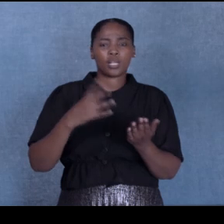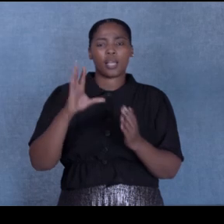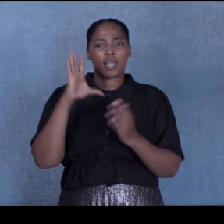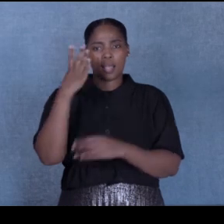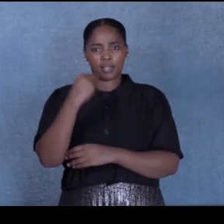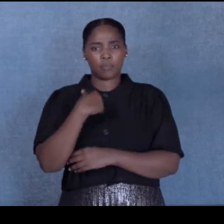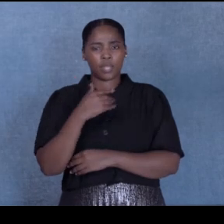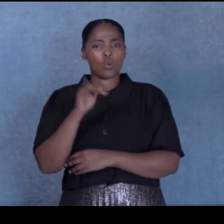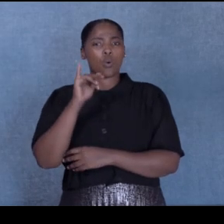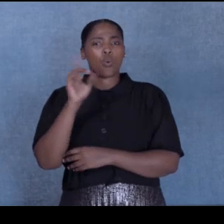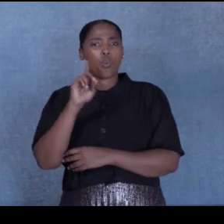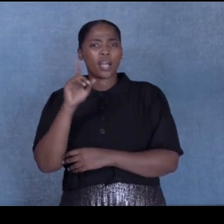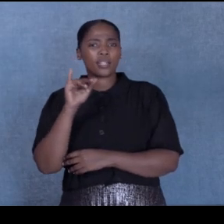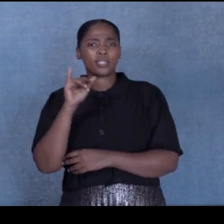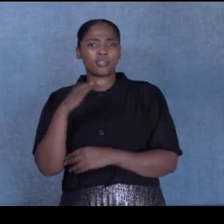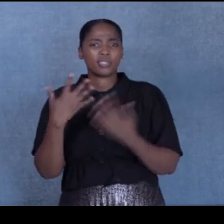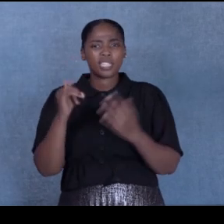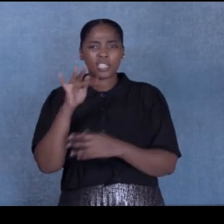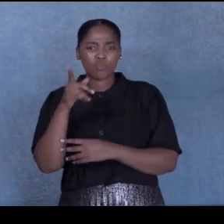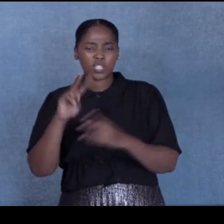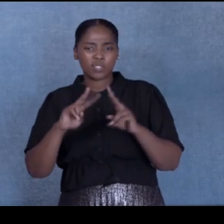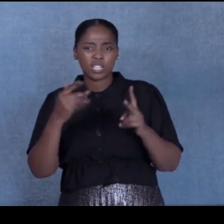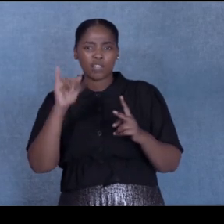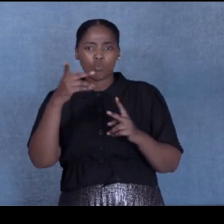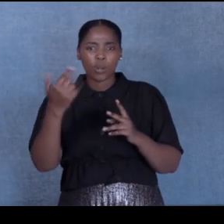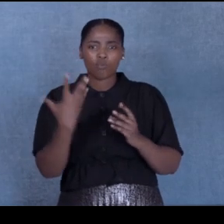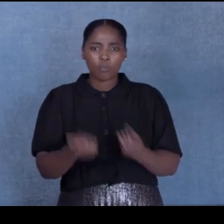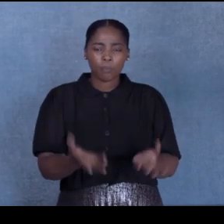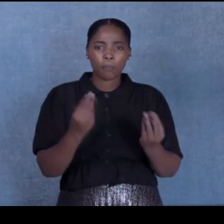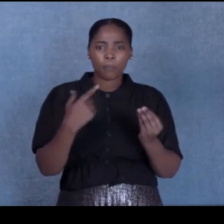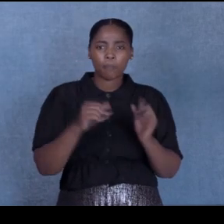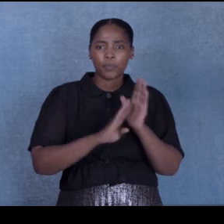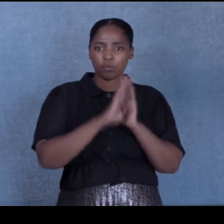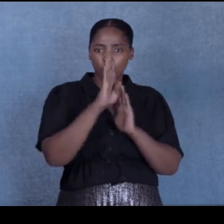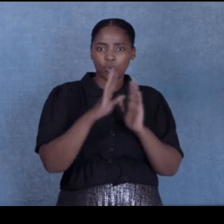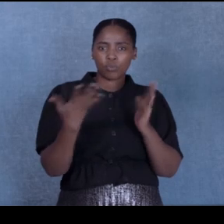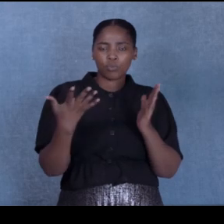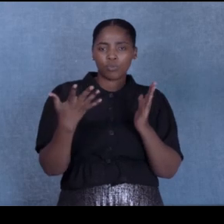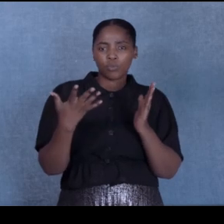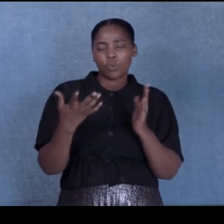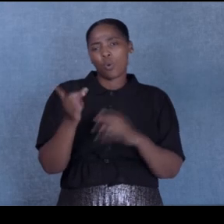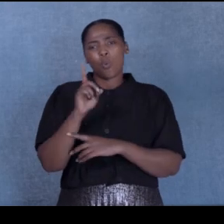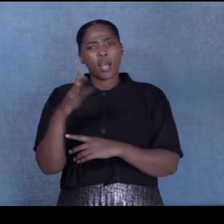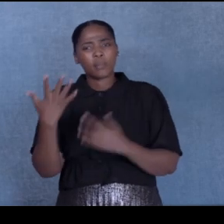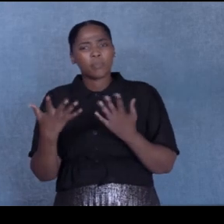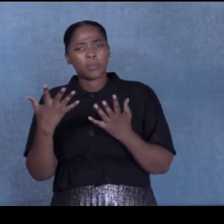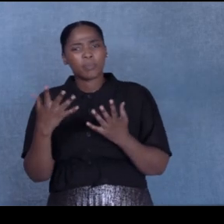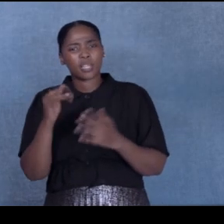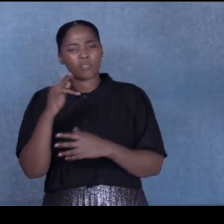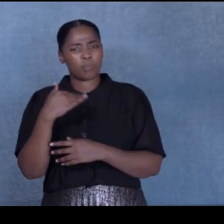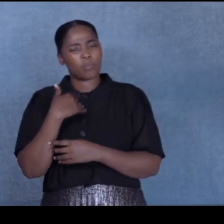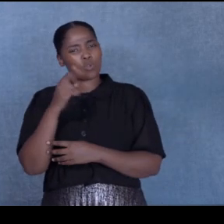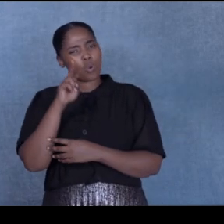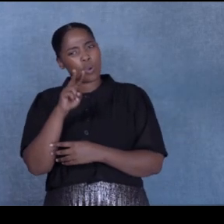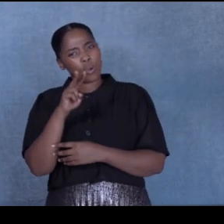successful? What would have been different? Who would have Caroline Bosworth been? And I looked very